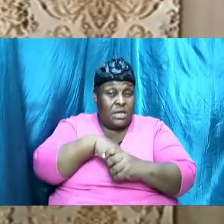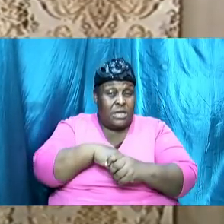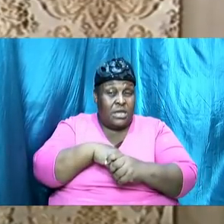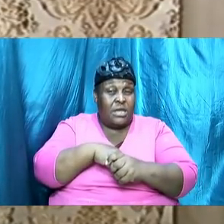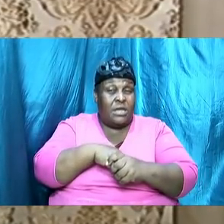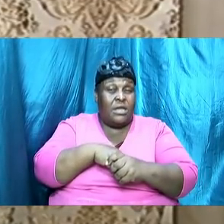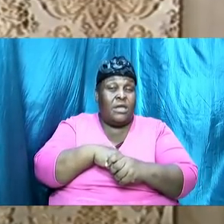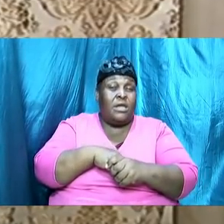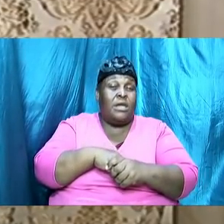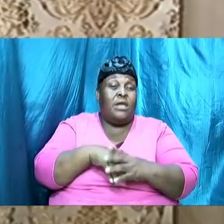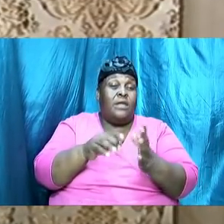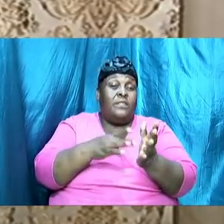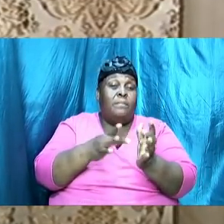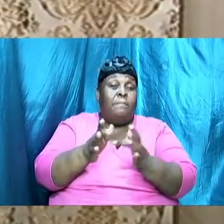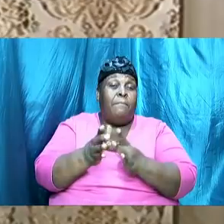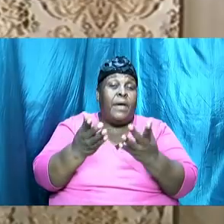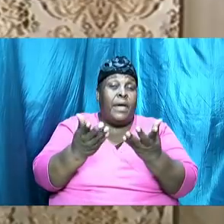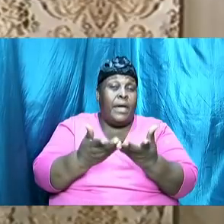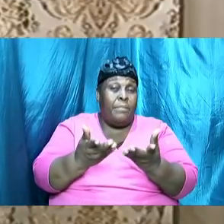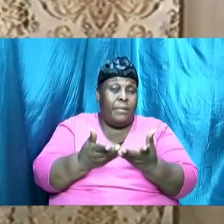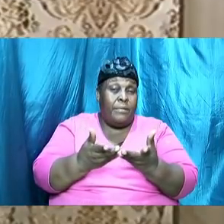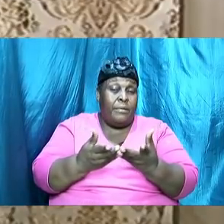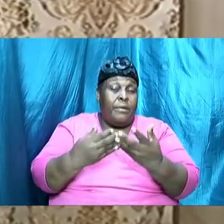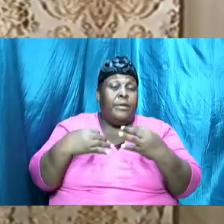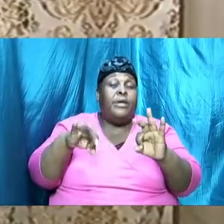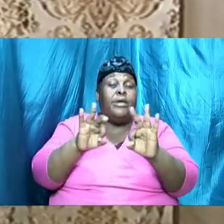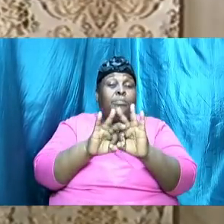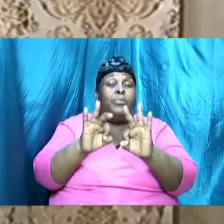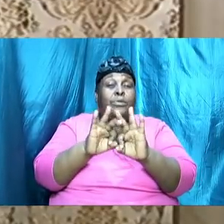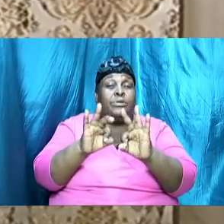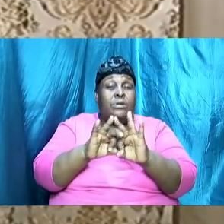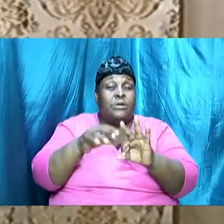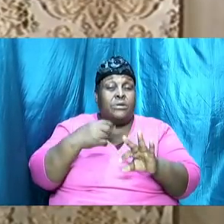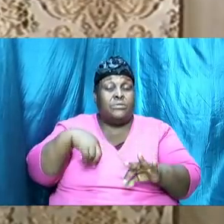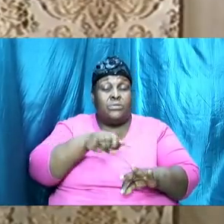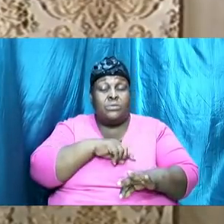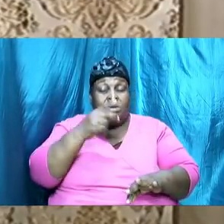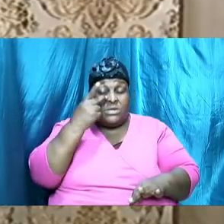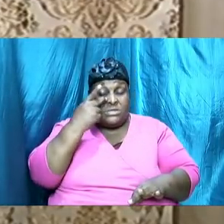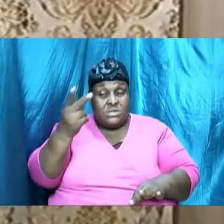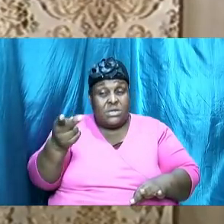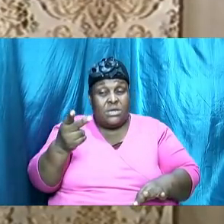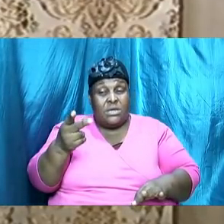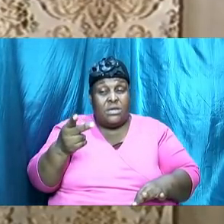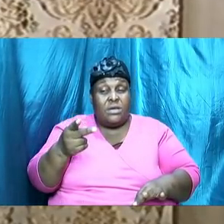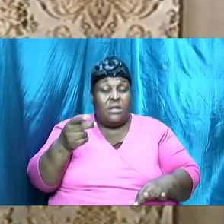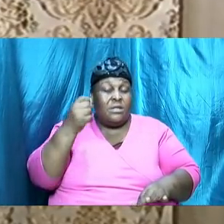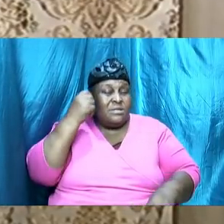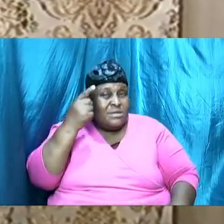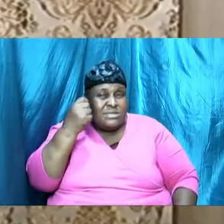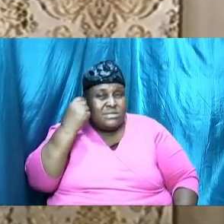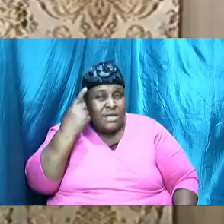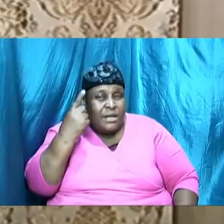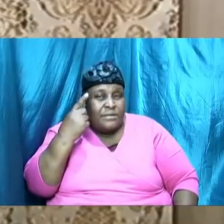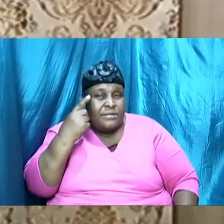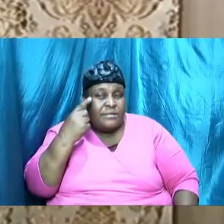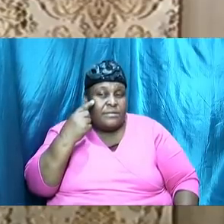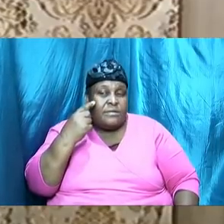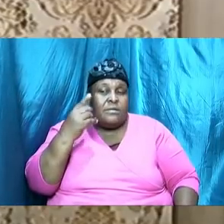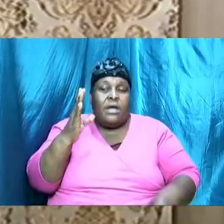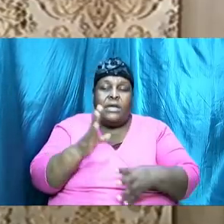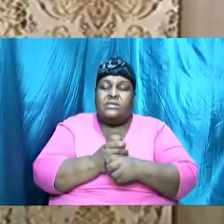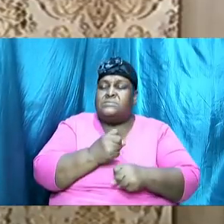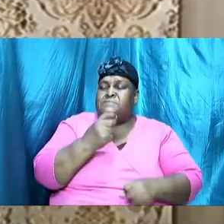was set up it is important that we see and that we grasp and that we take